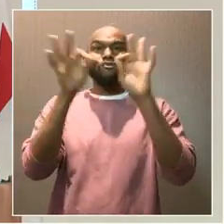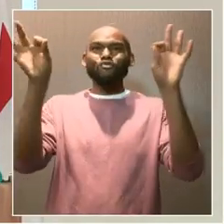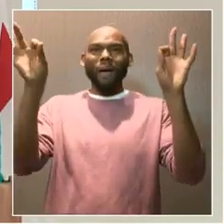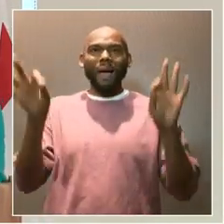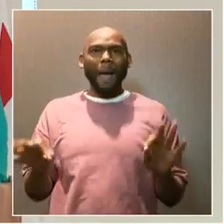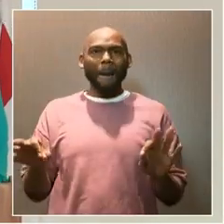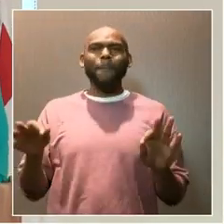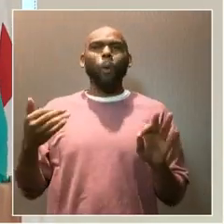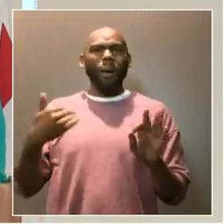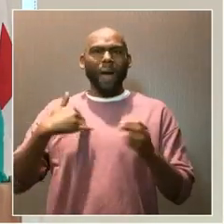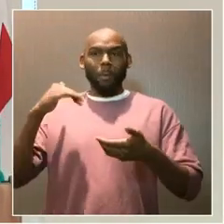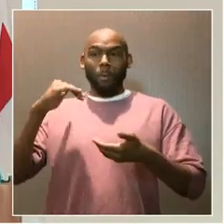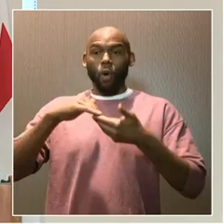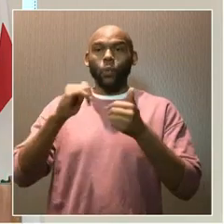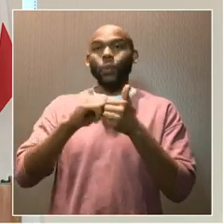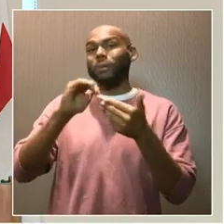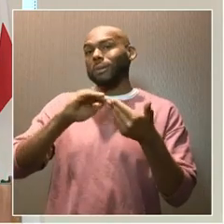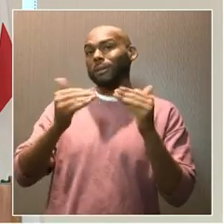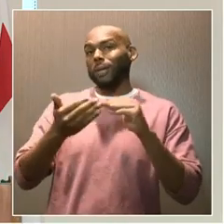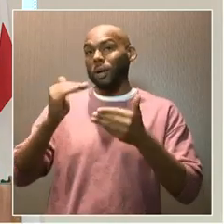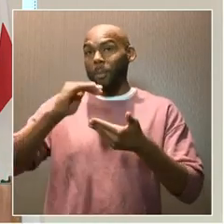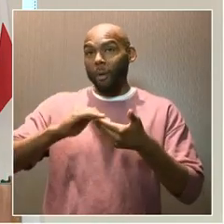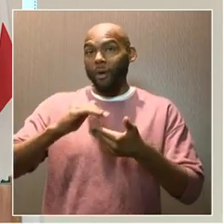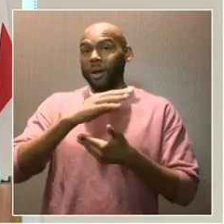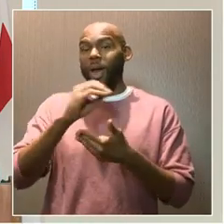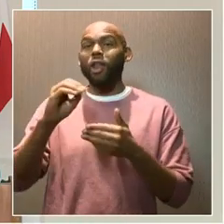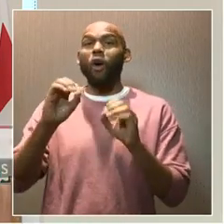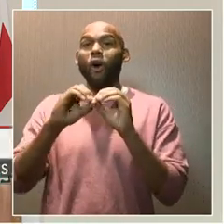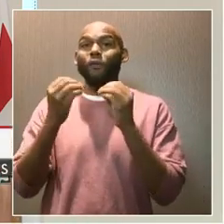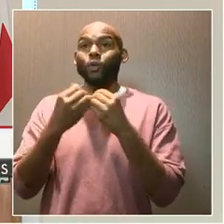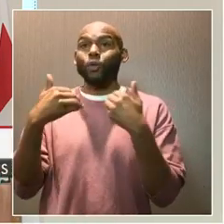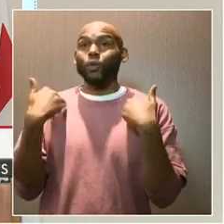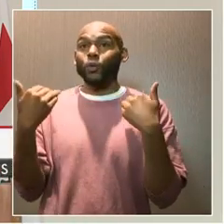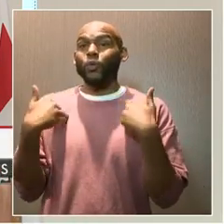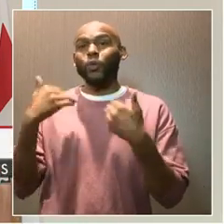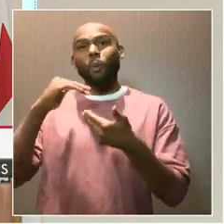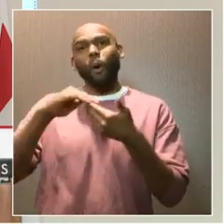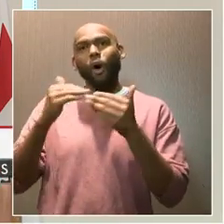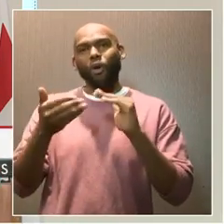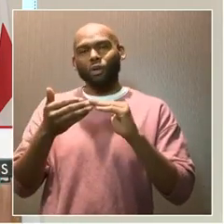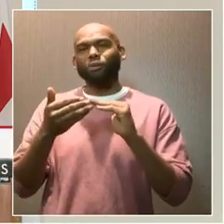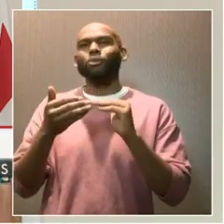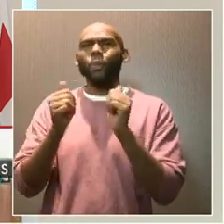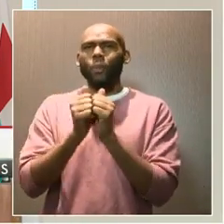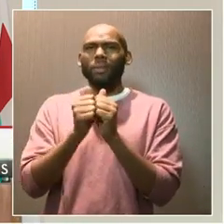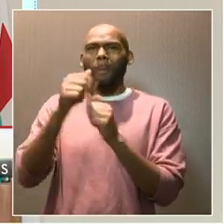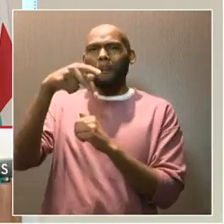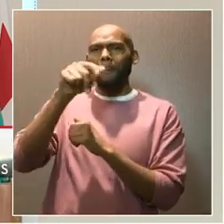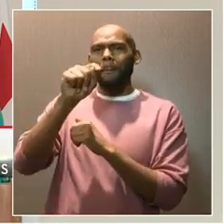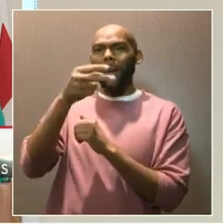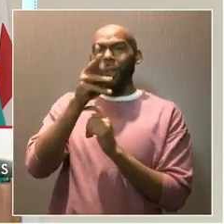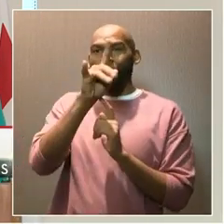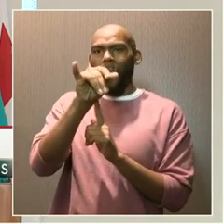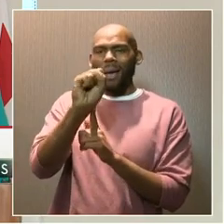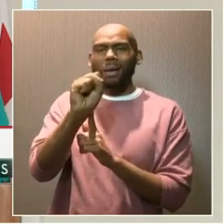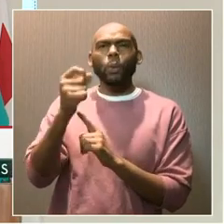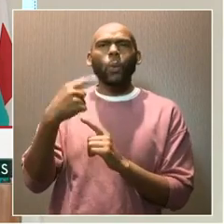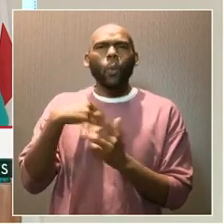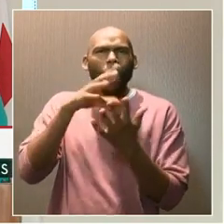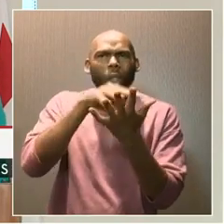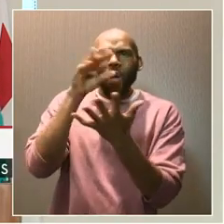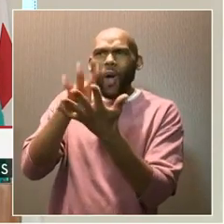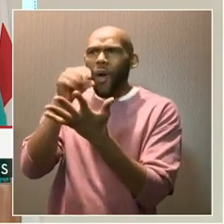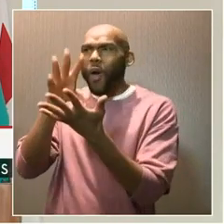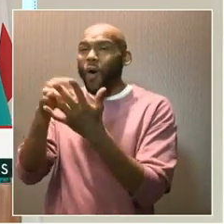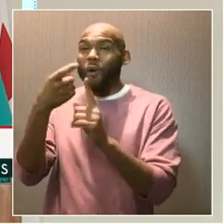formed with City Partners and the Office of Youth Programs called the City Partners Pathway where young people learned everything from